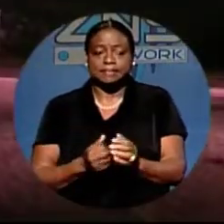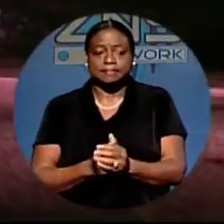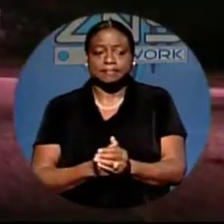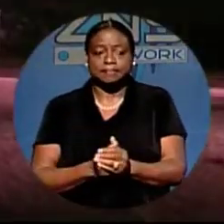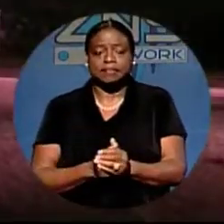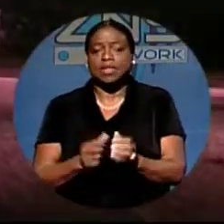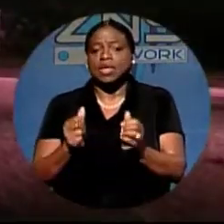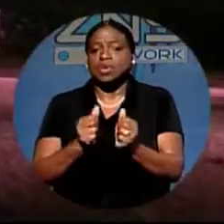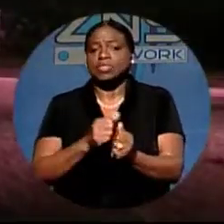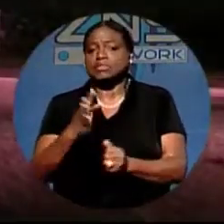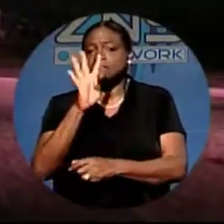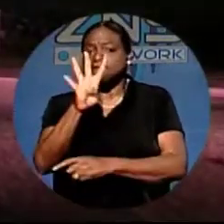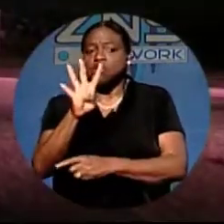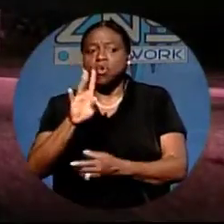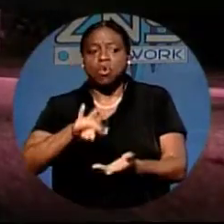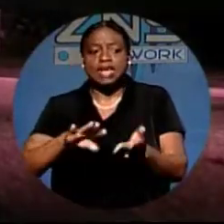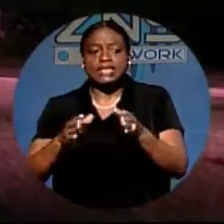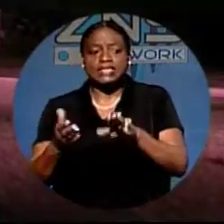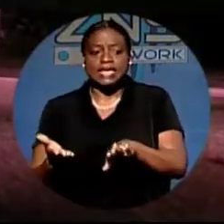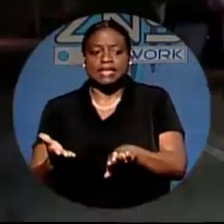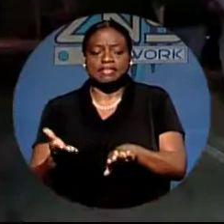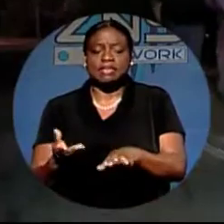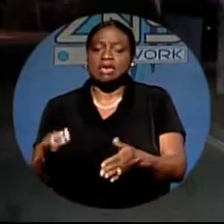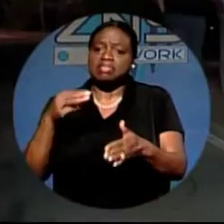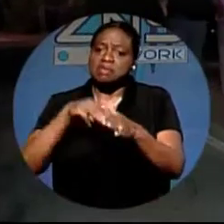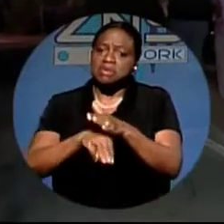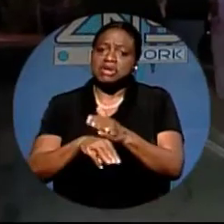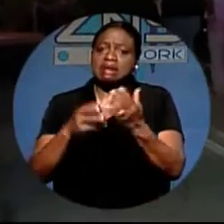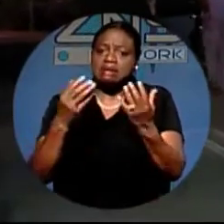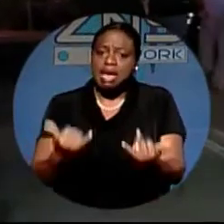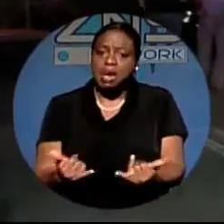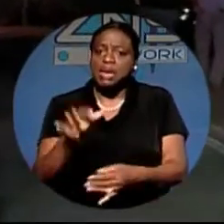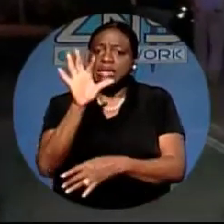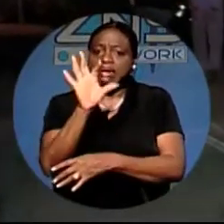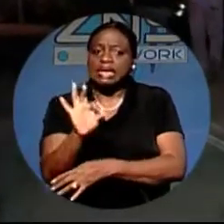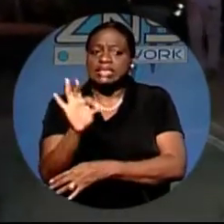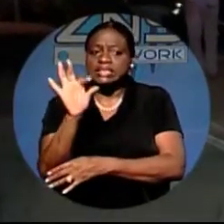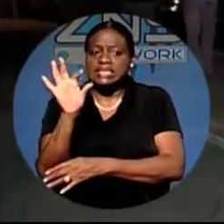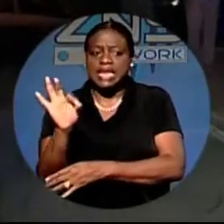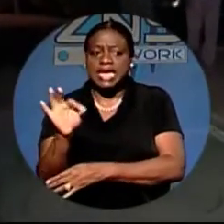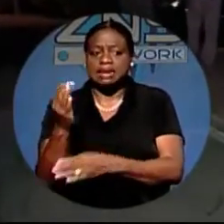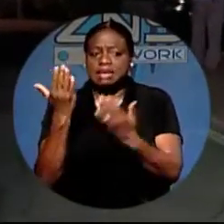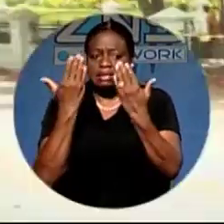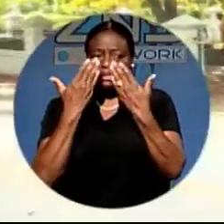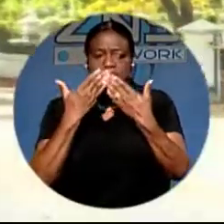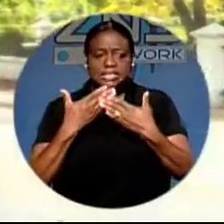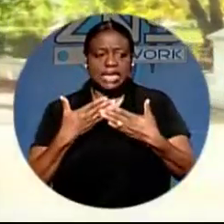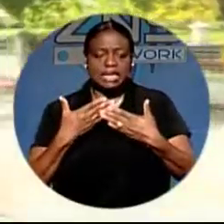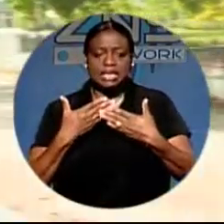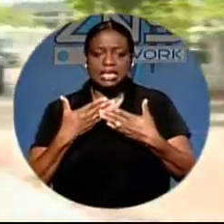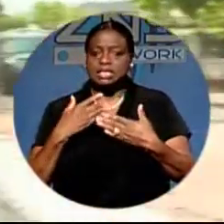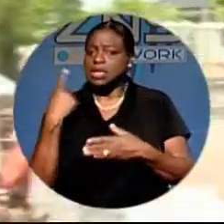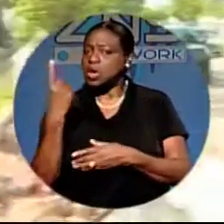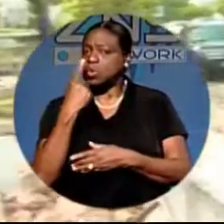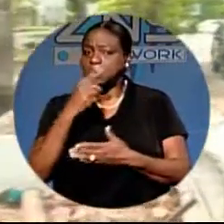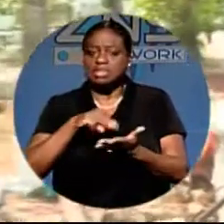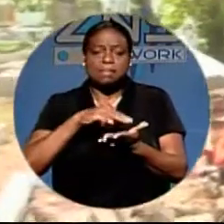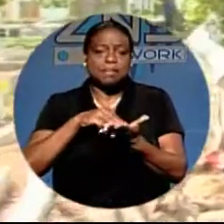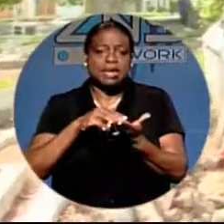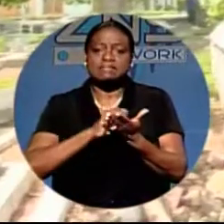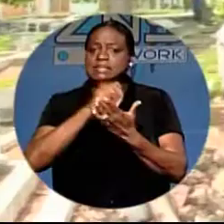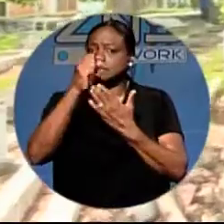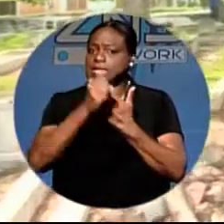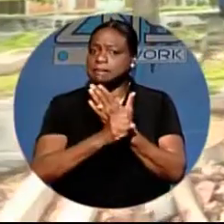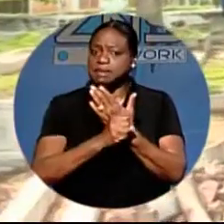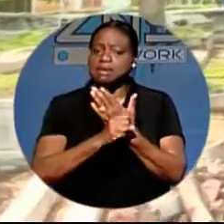And with those four deaths, the murder count for the year stands at 99. Sadly, it is just the middle of September, three